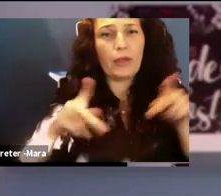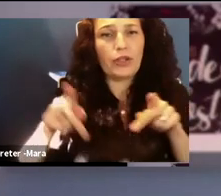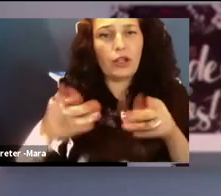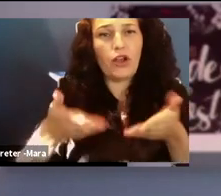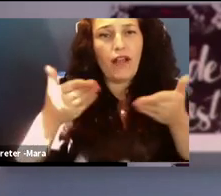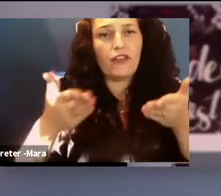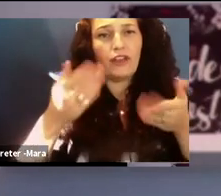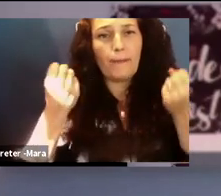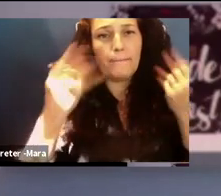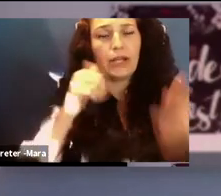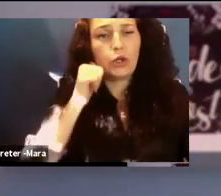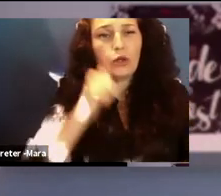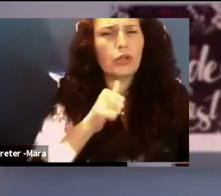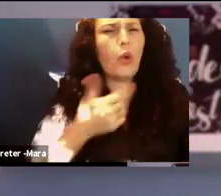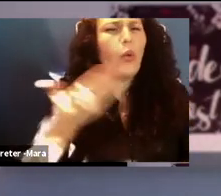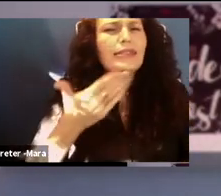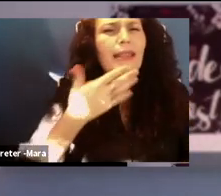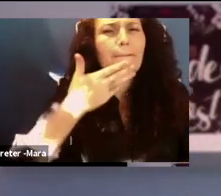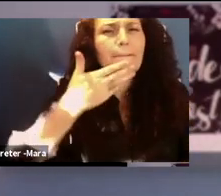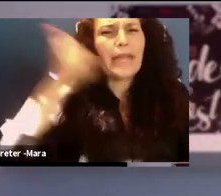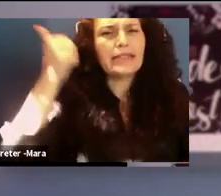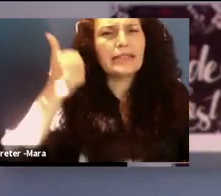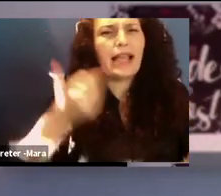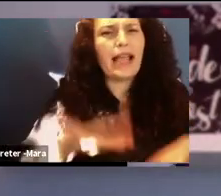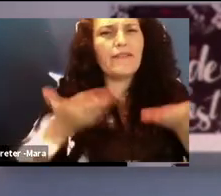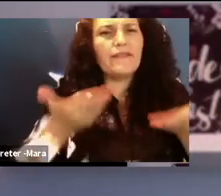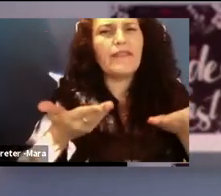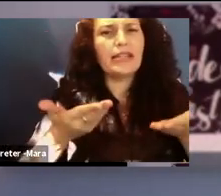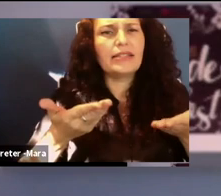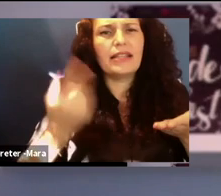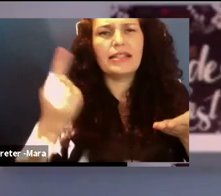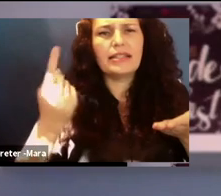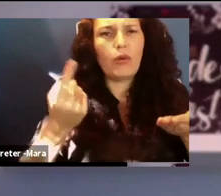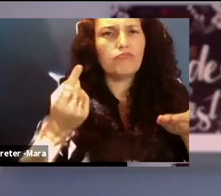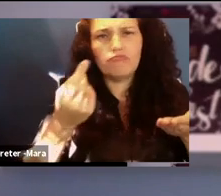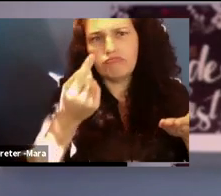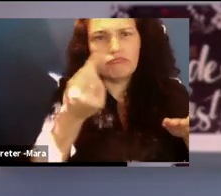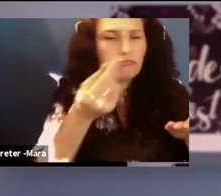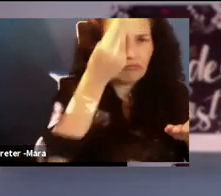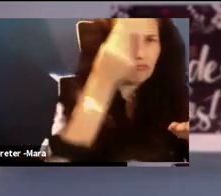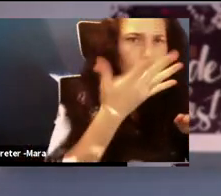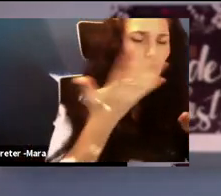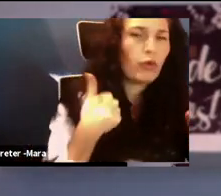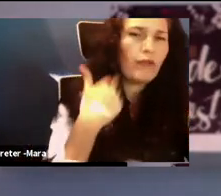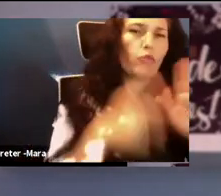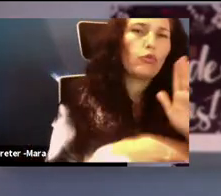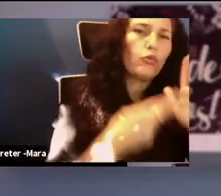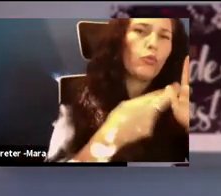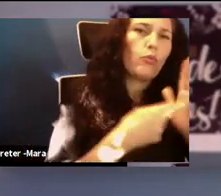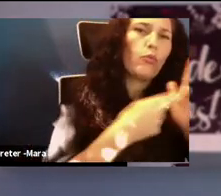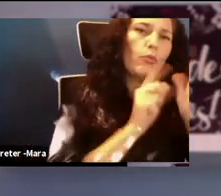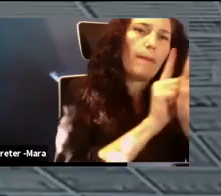is, what is the best advice someone has ever given you, or do you have any role models or mentors that have helped you get to the point you are now?